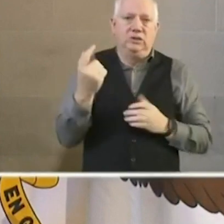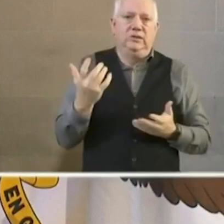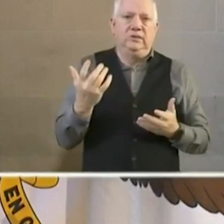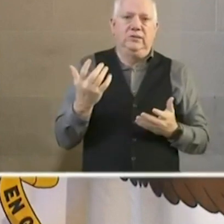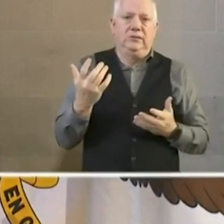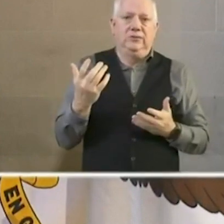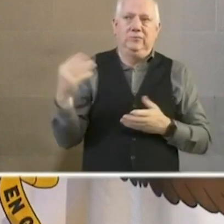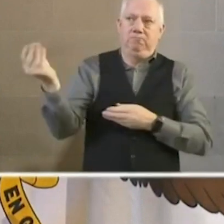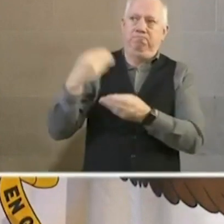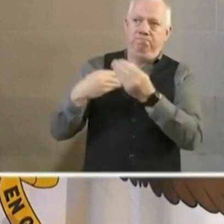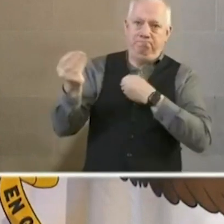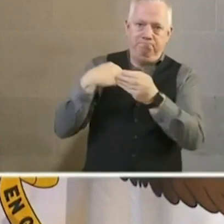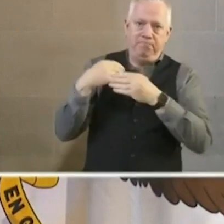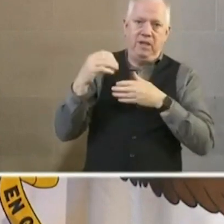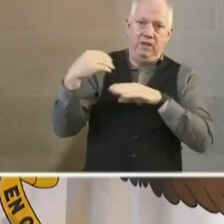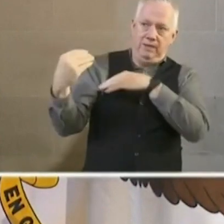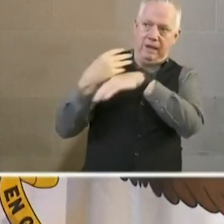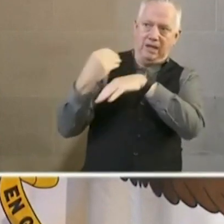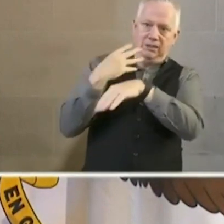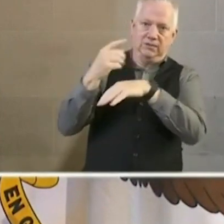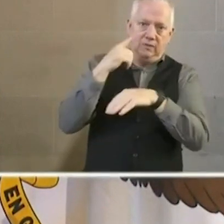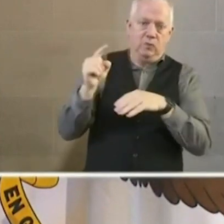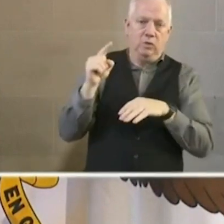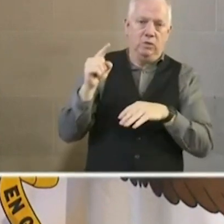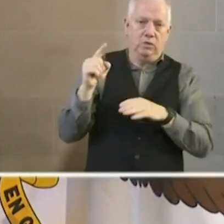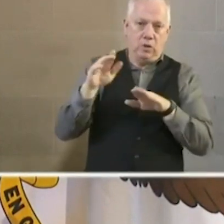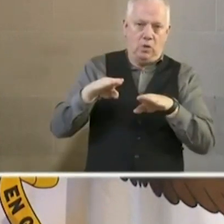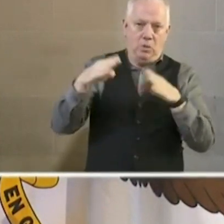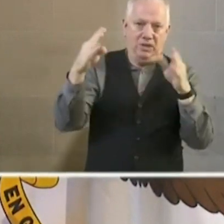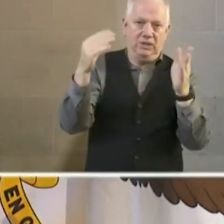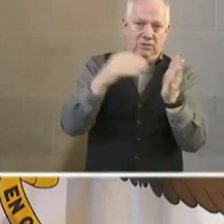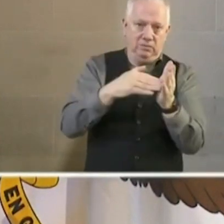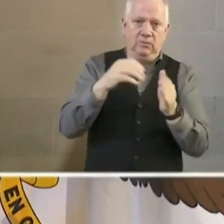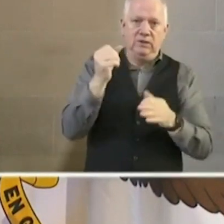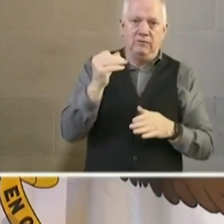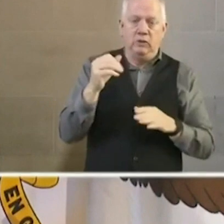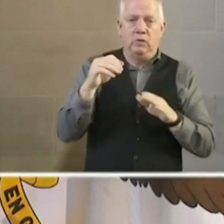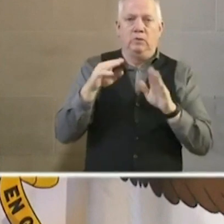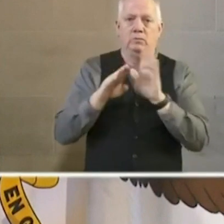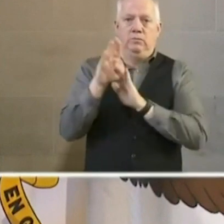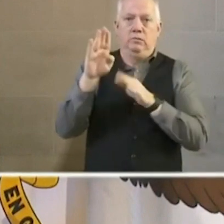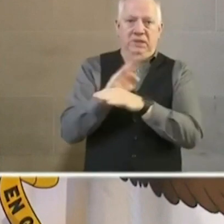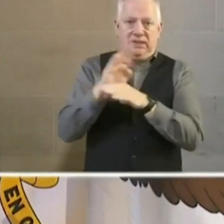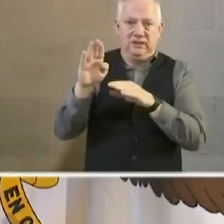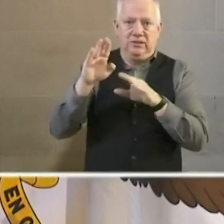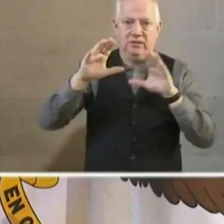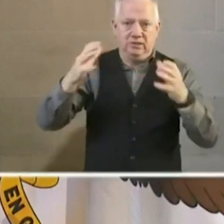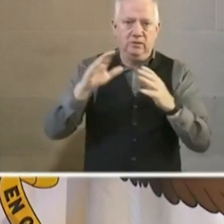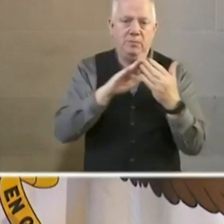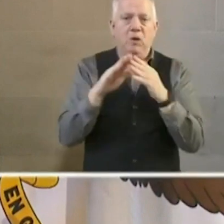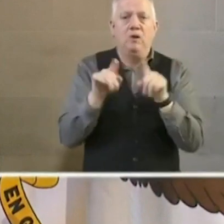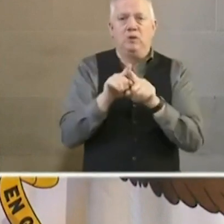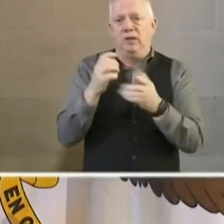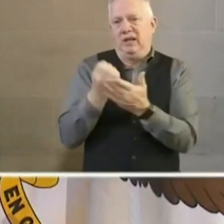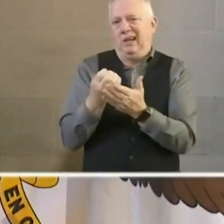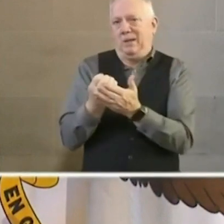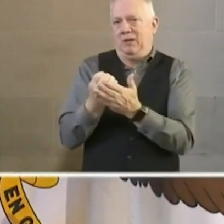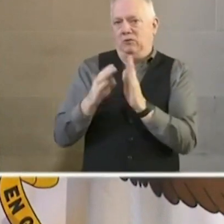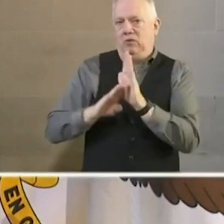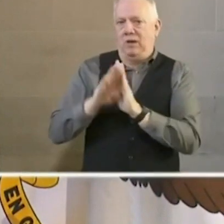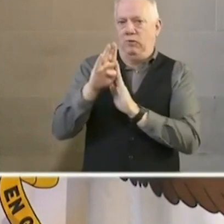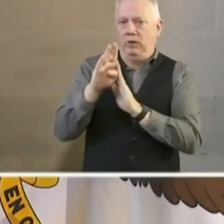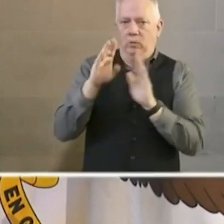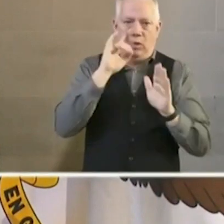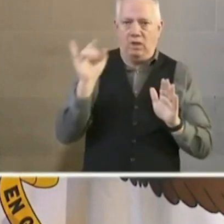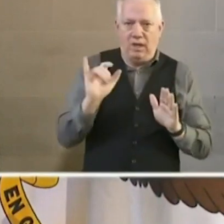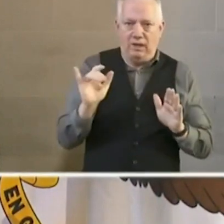provide the guidance for reopening San Francisco for our business community, but economic recovery, recovery and what